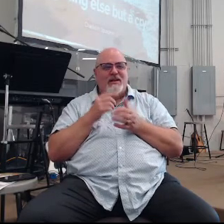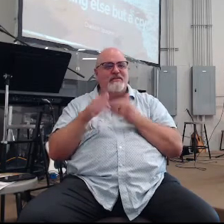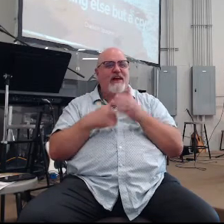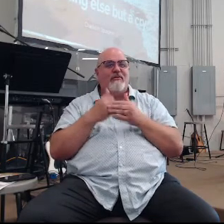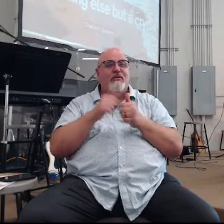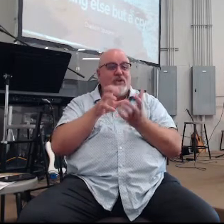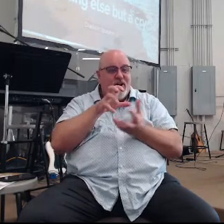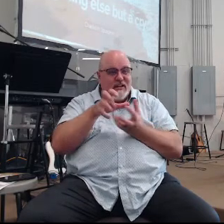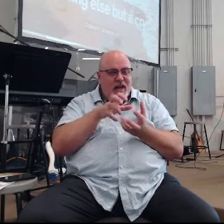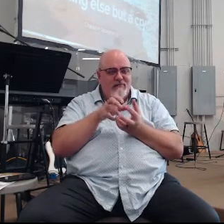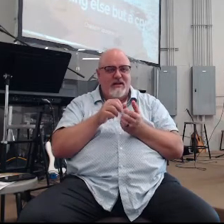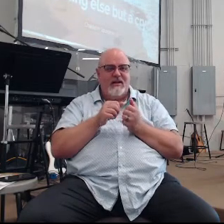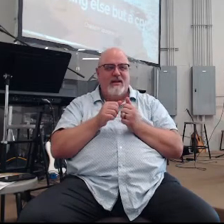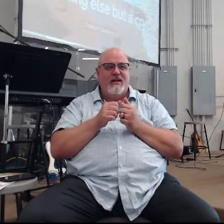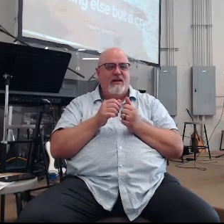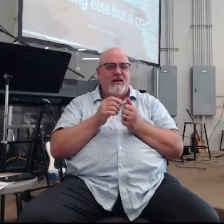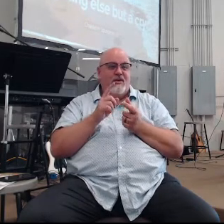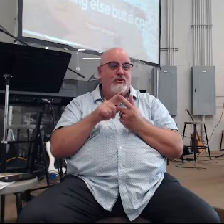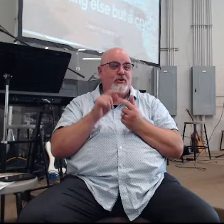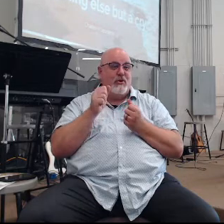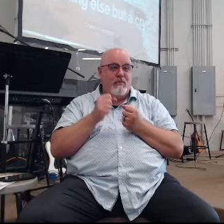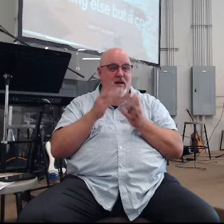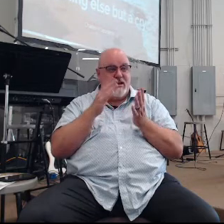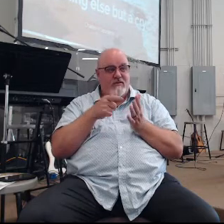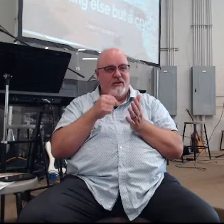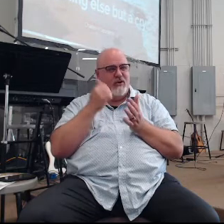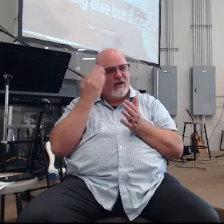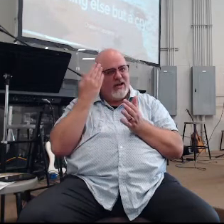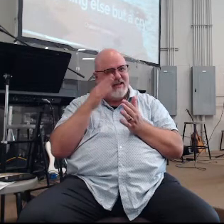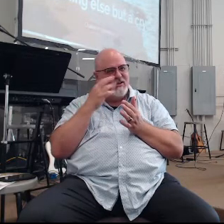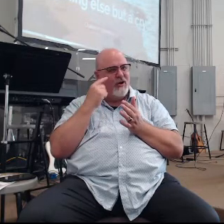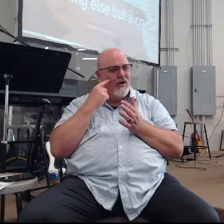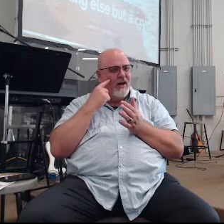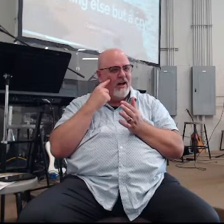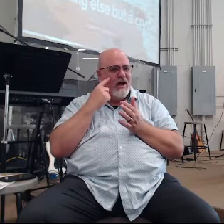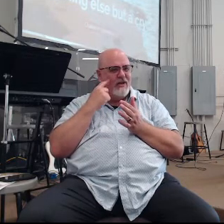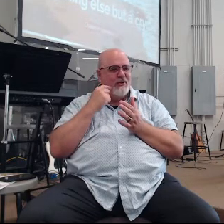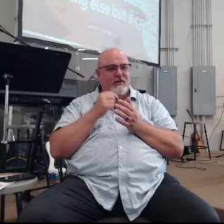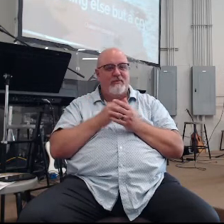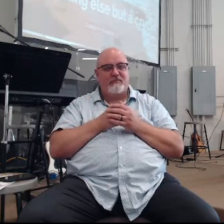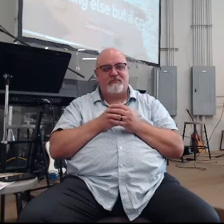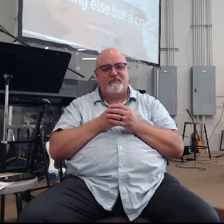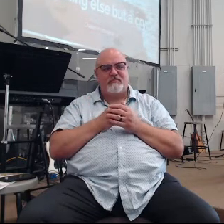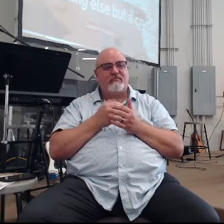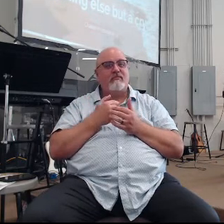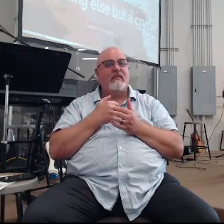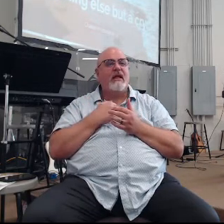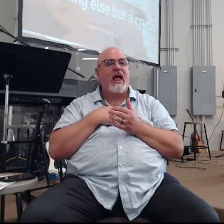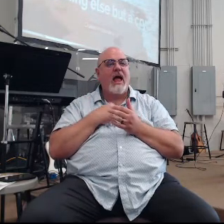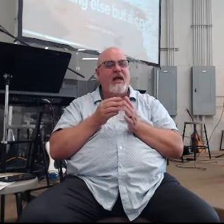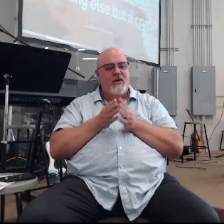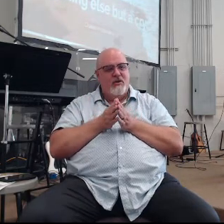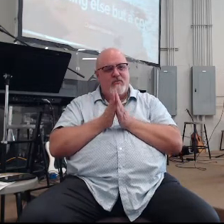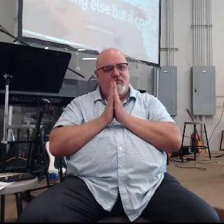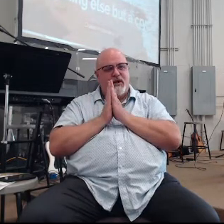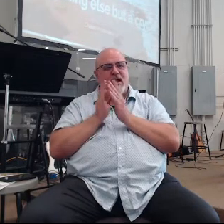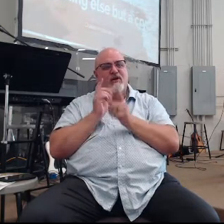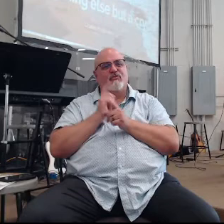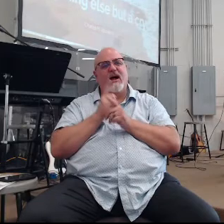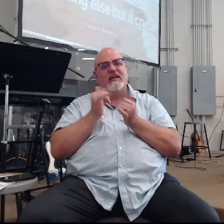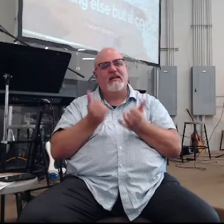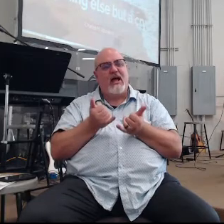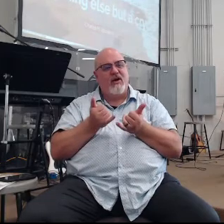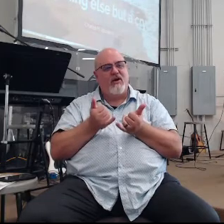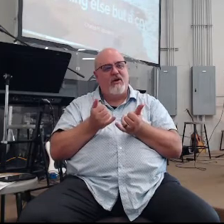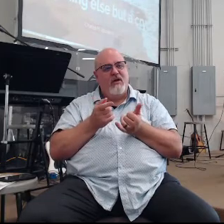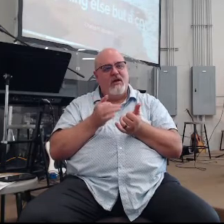I'm saying many of you I don't cry guys let as we I am praying right now Lord I want to pray right now for those